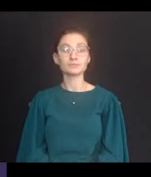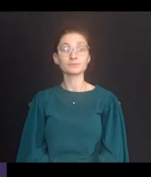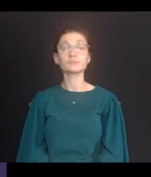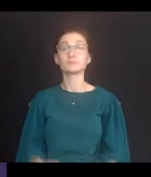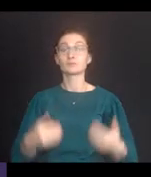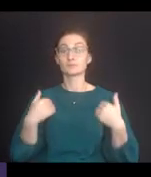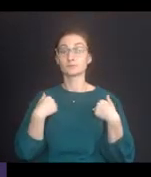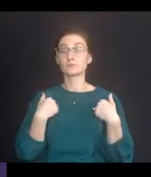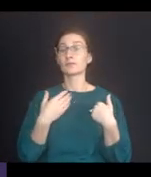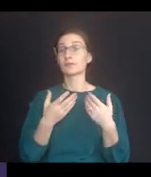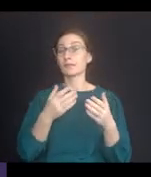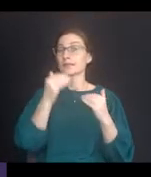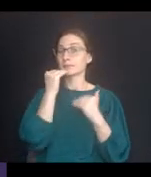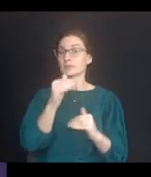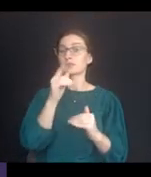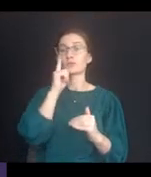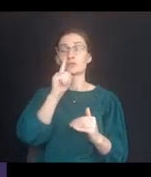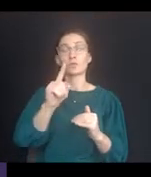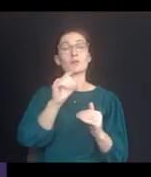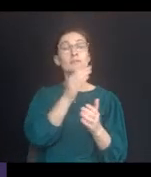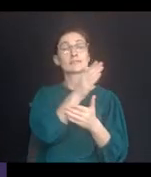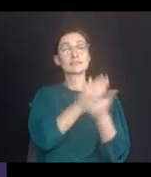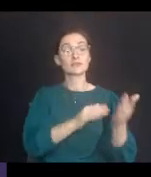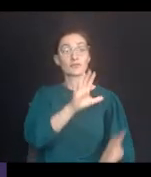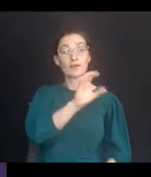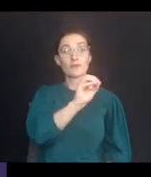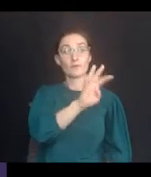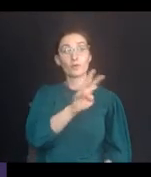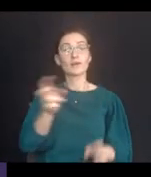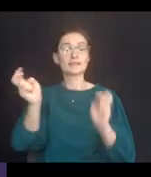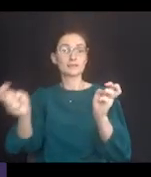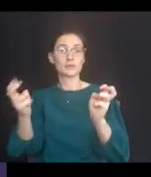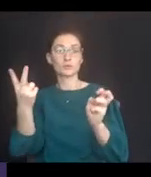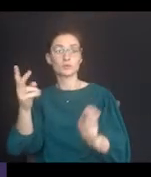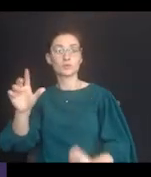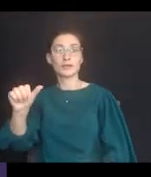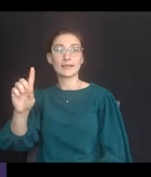There are limitations to Section 504 in Title II of the ADA.